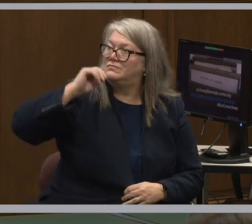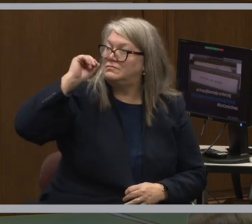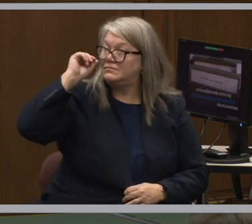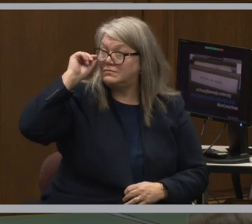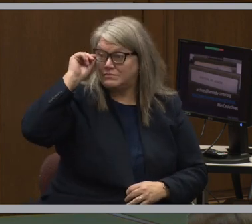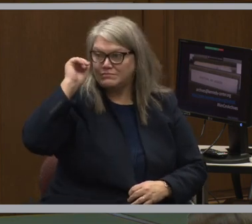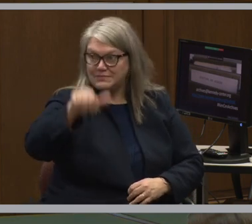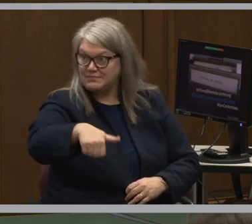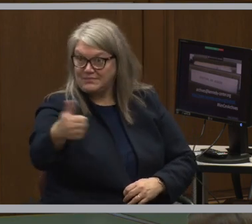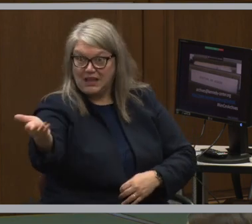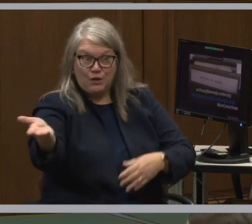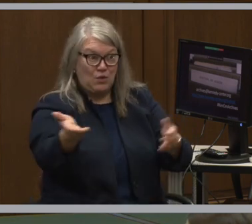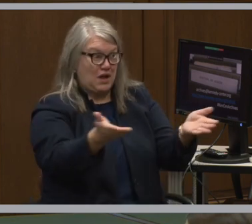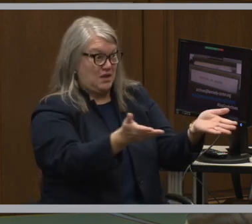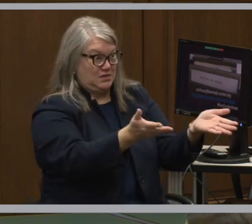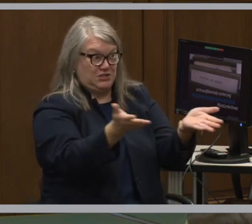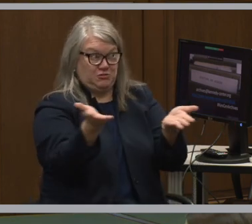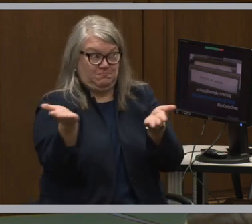Anybody else?